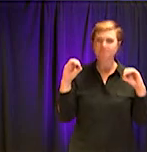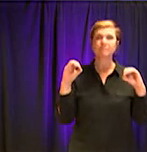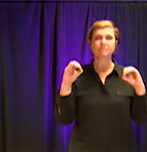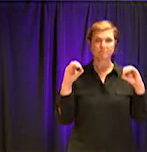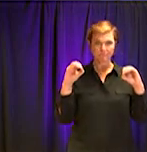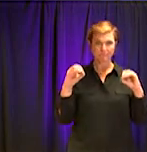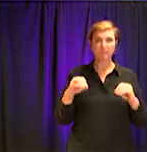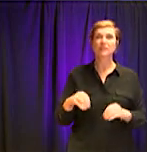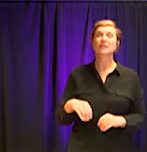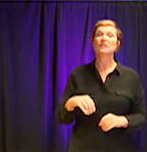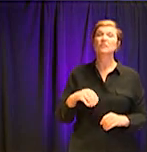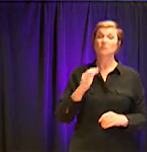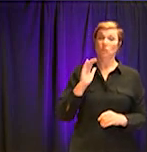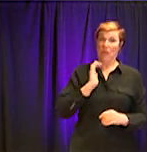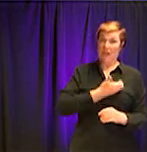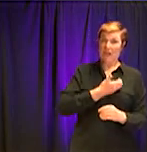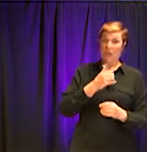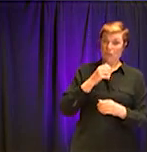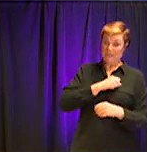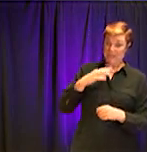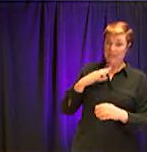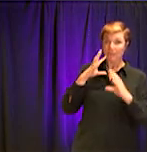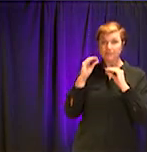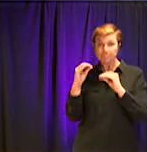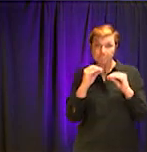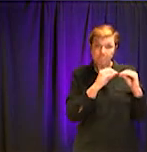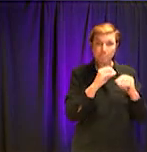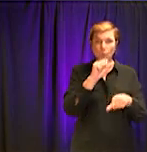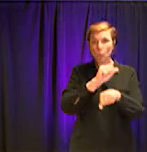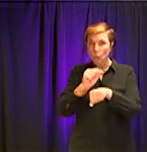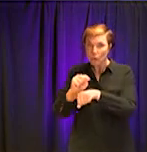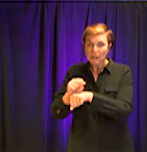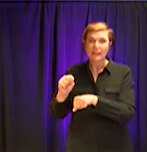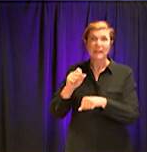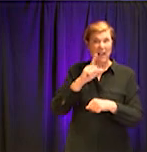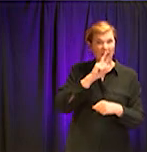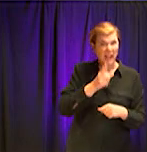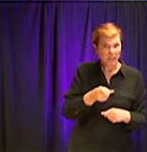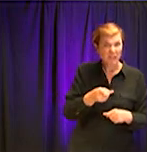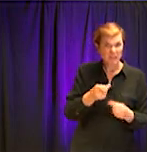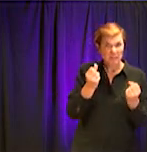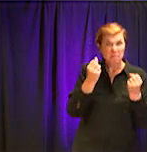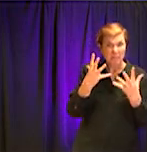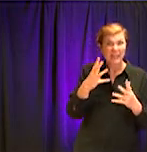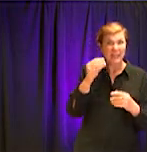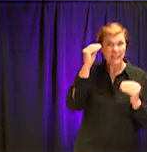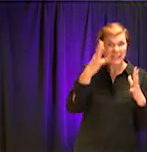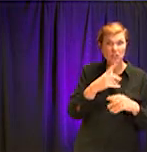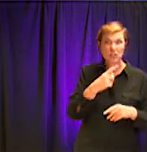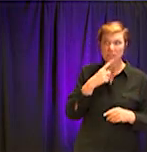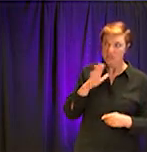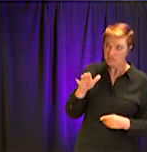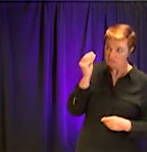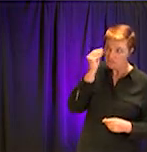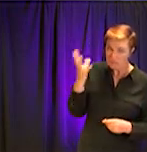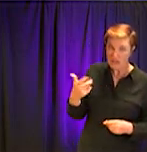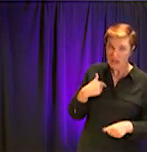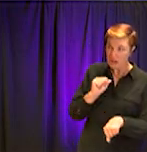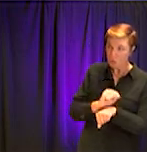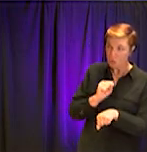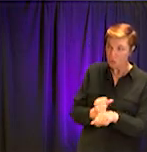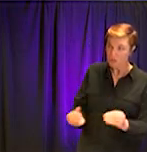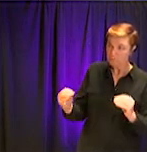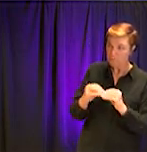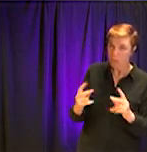district. People are working, and in fact, I've had several people to tell me I think I'm working a little harder than I was when I was sitting in the building.